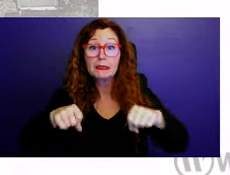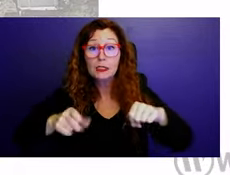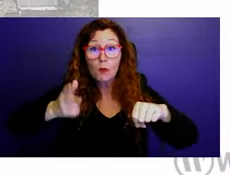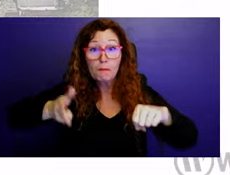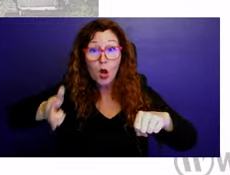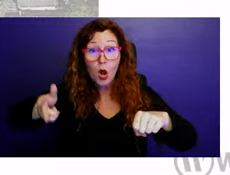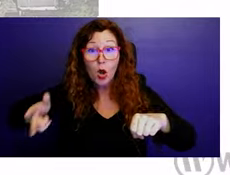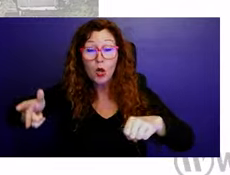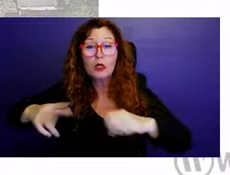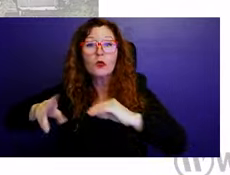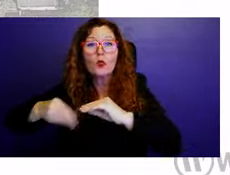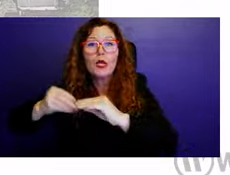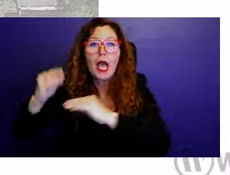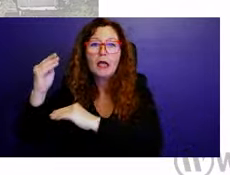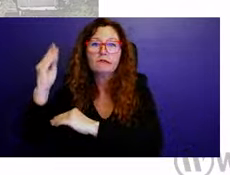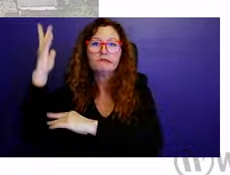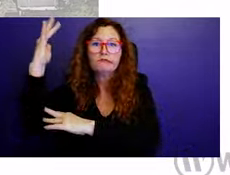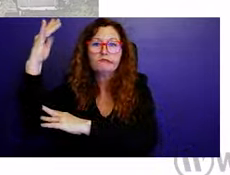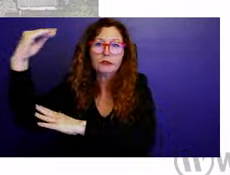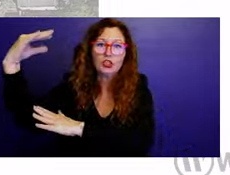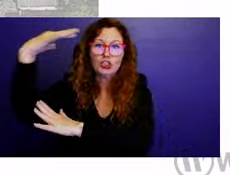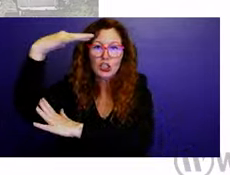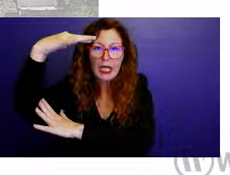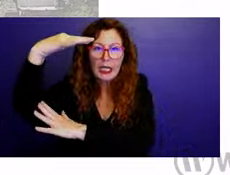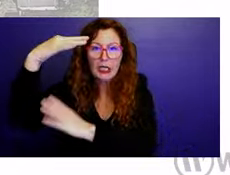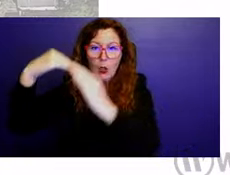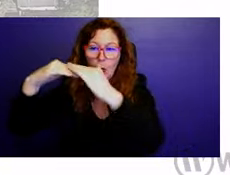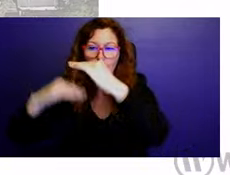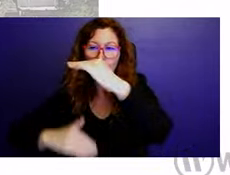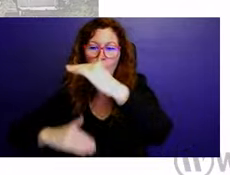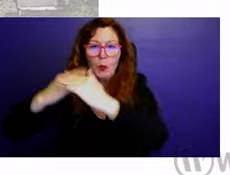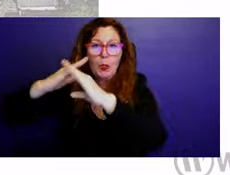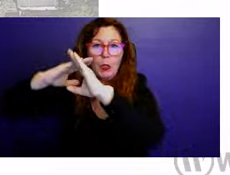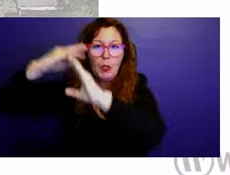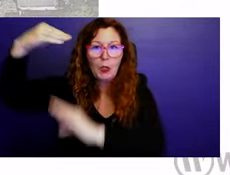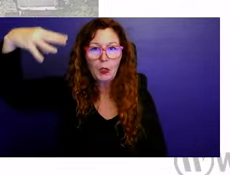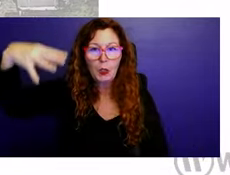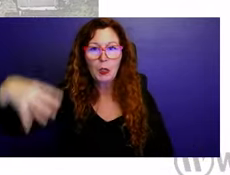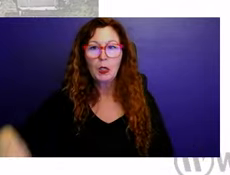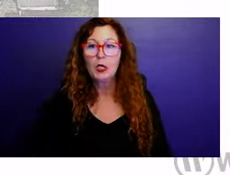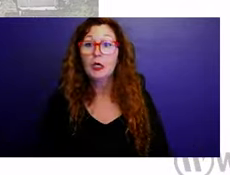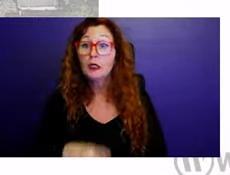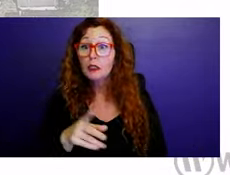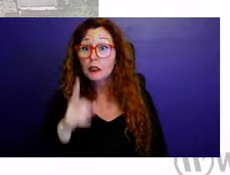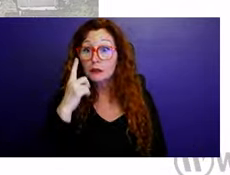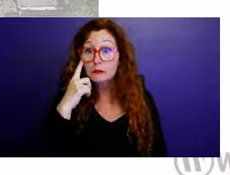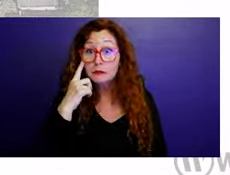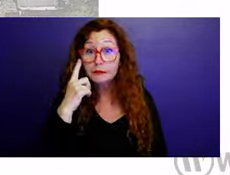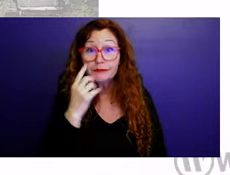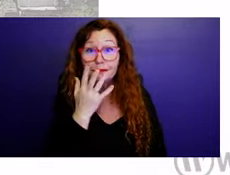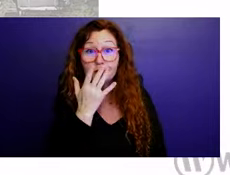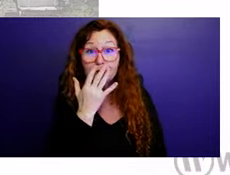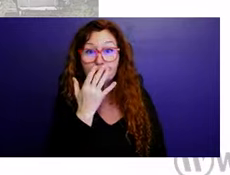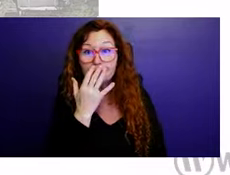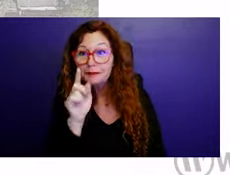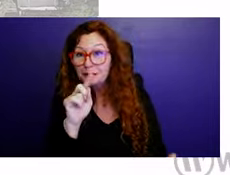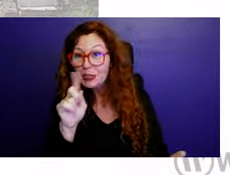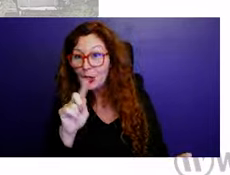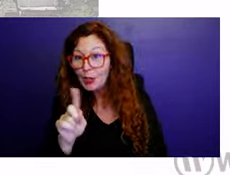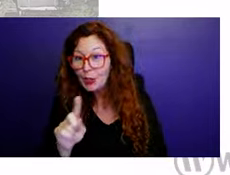So this is the final site plan. This is the, um, you know, the colored version that you can see that, you know, you can see where all the green space is.